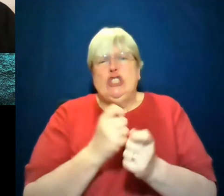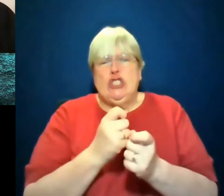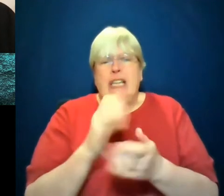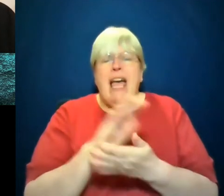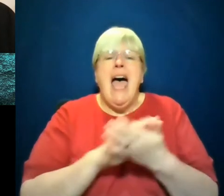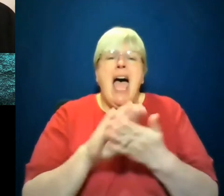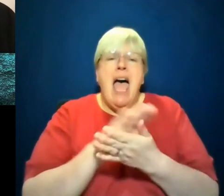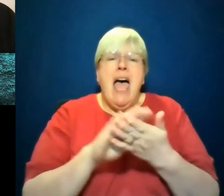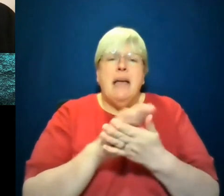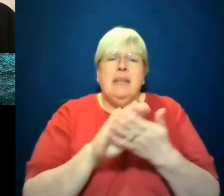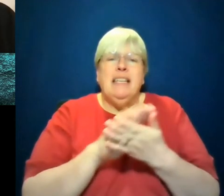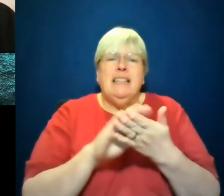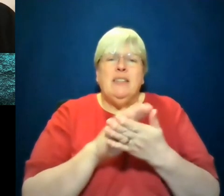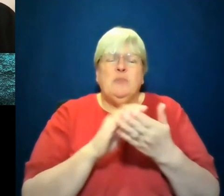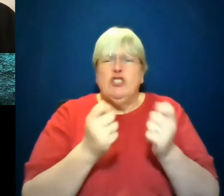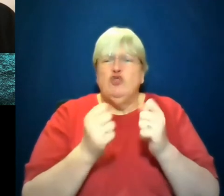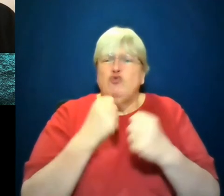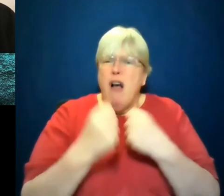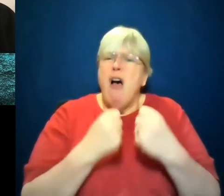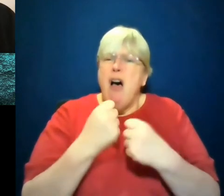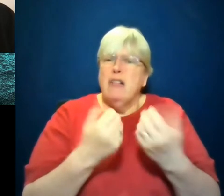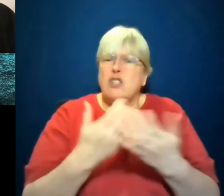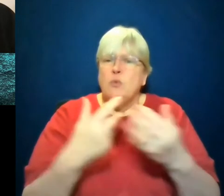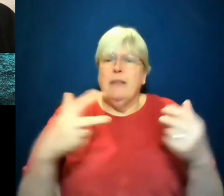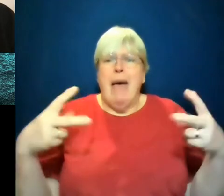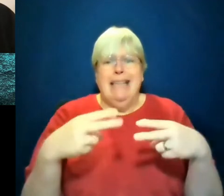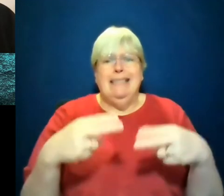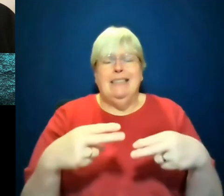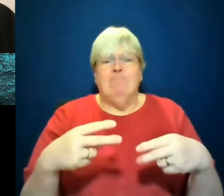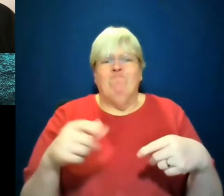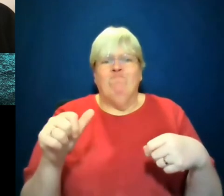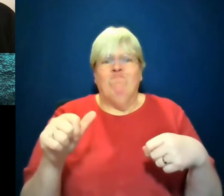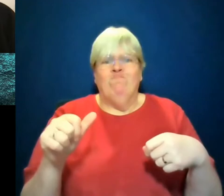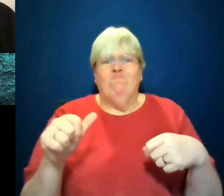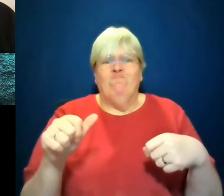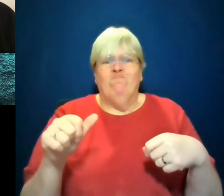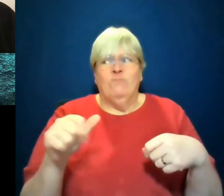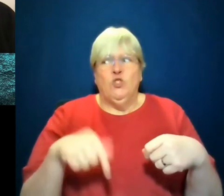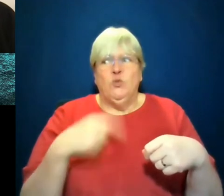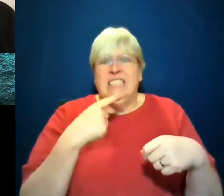a little bit of struggles with, with my editor. I feel funny even saying this out loud, but